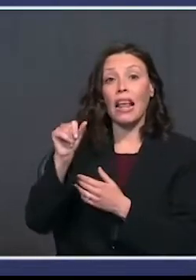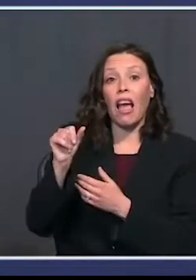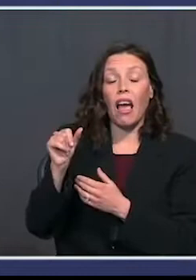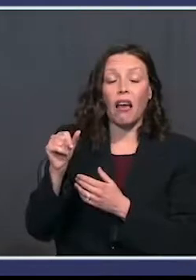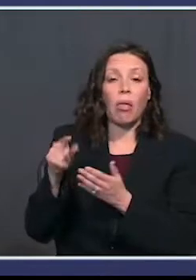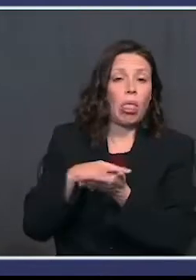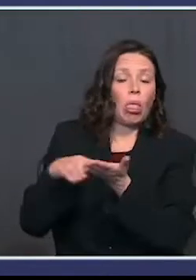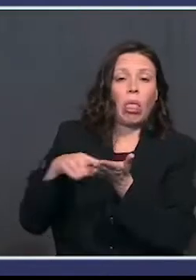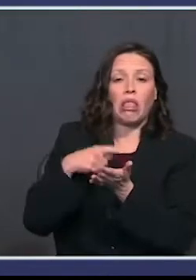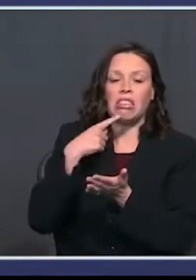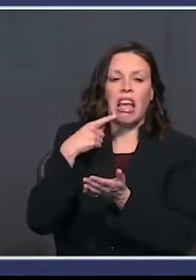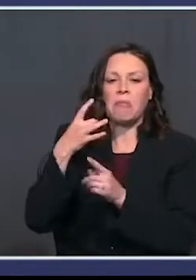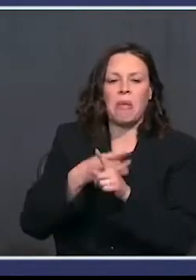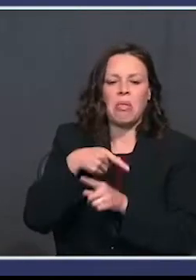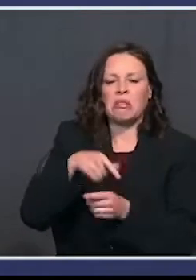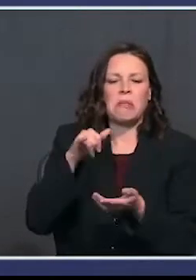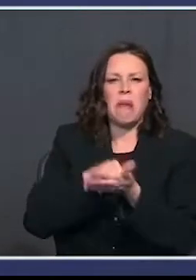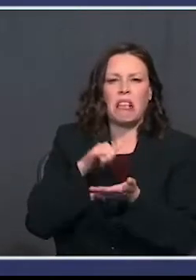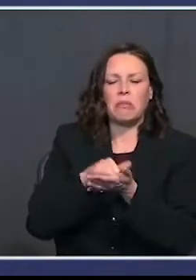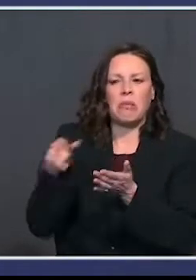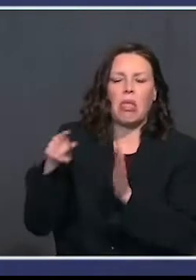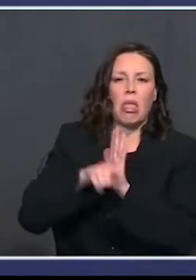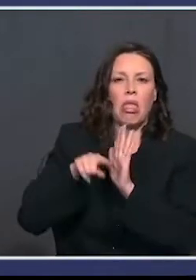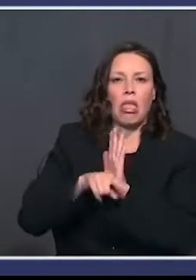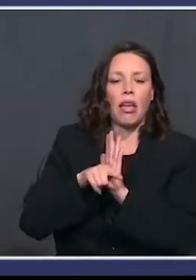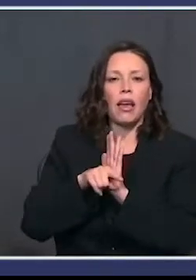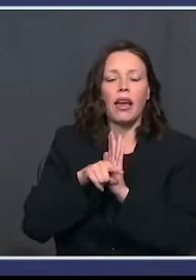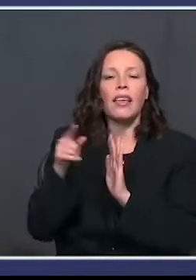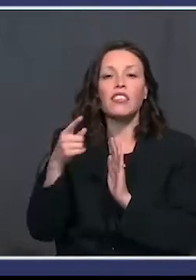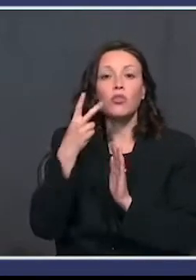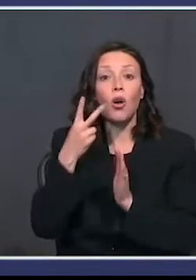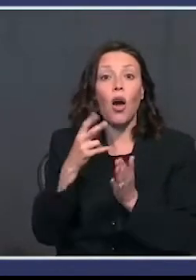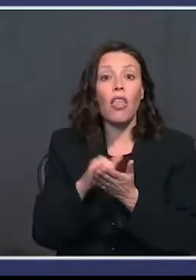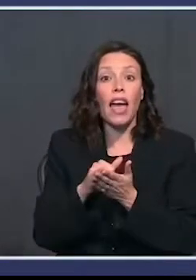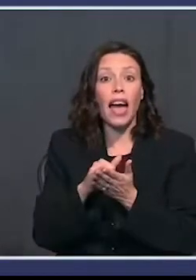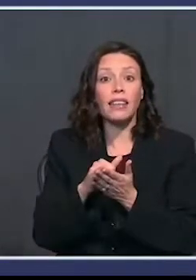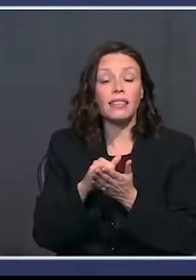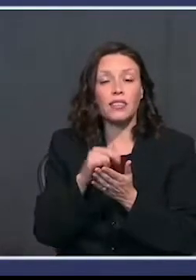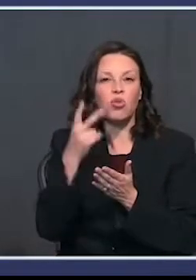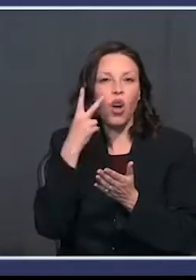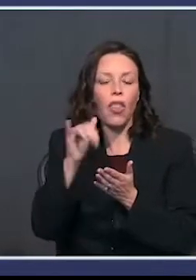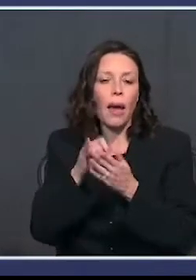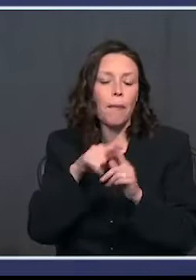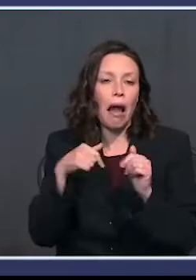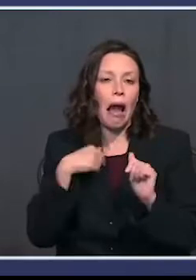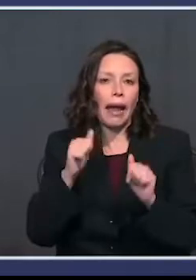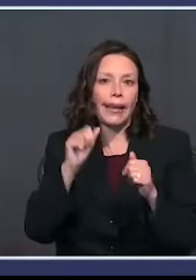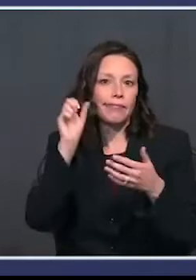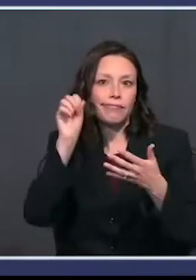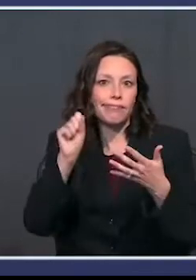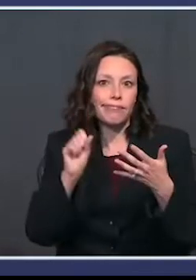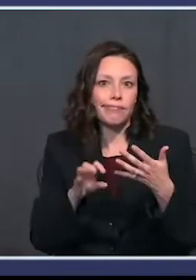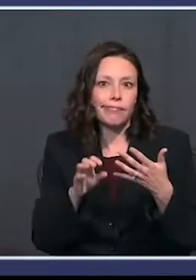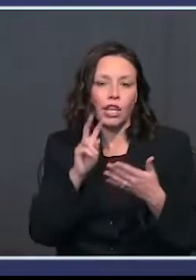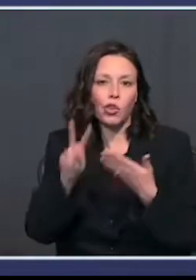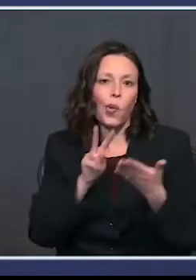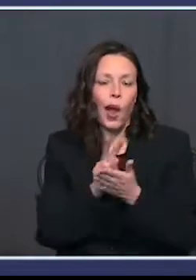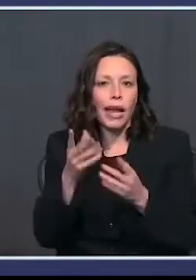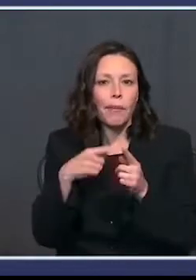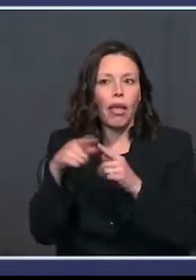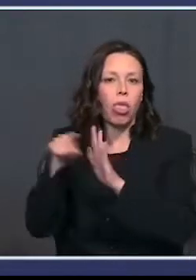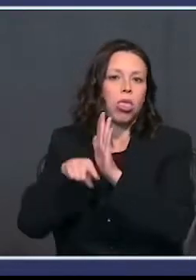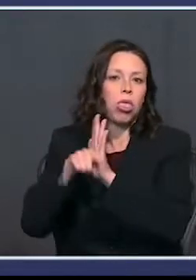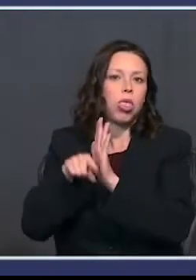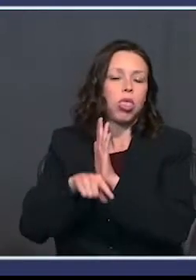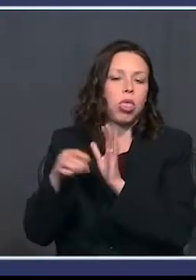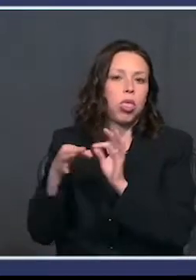months ago, where they said this was impossible. They actually said, and you saw that a little bit, but I could give you two hours worth of it.